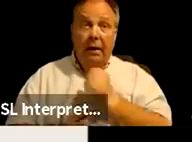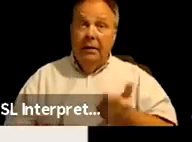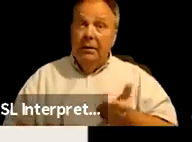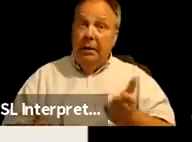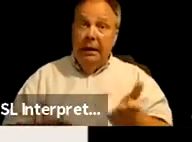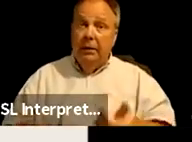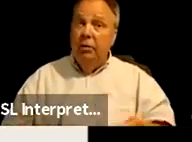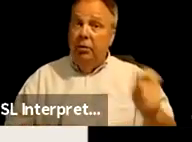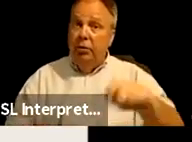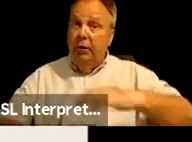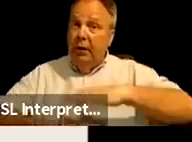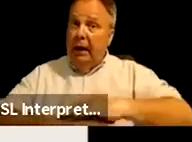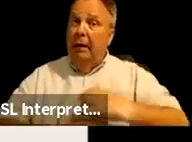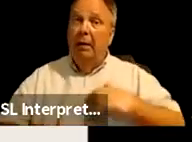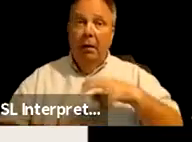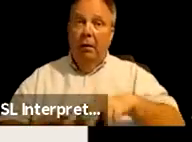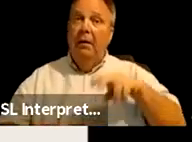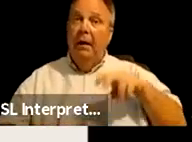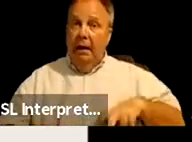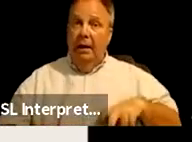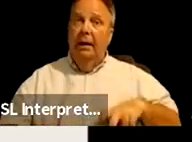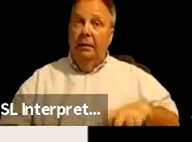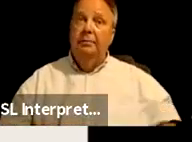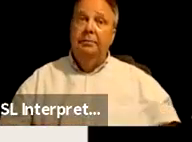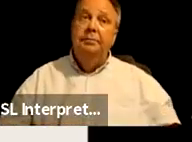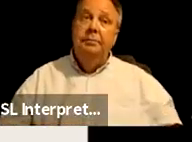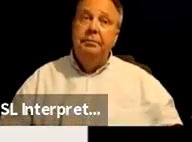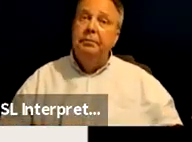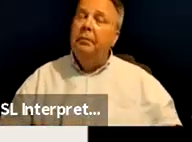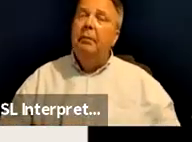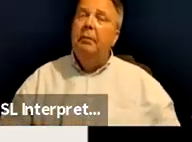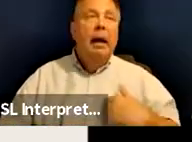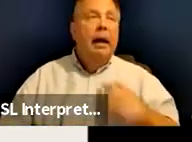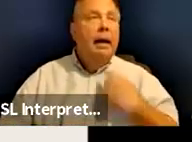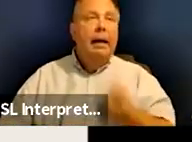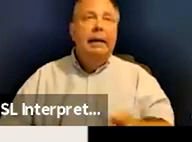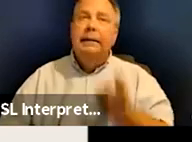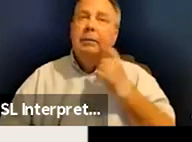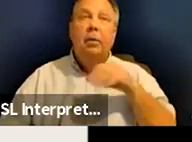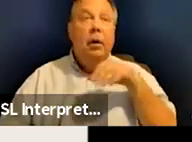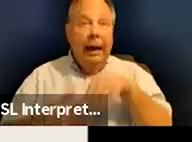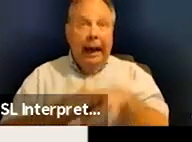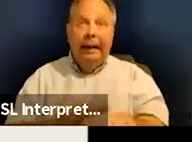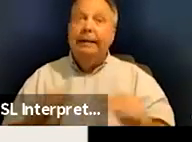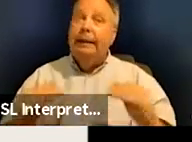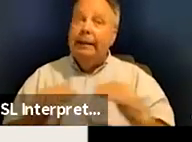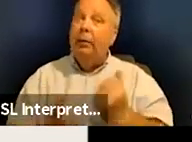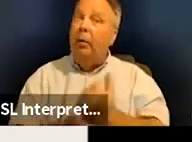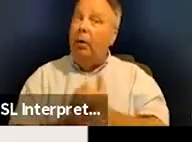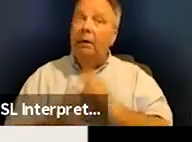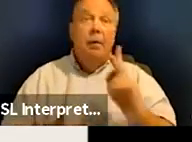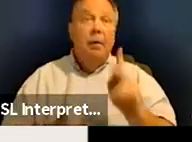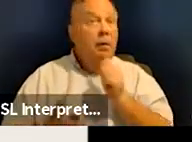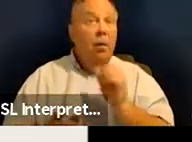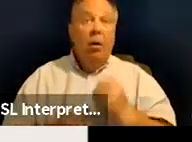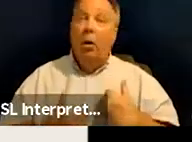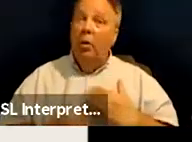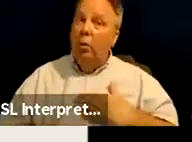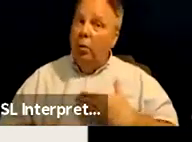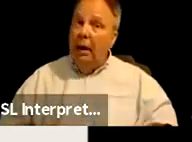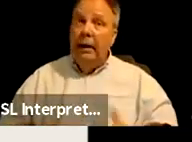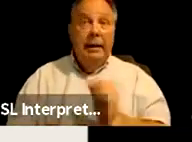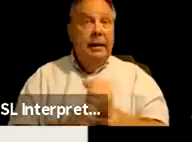table, then I get up and leave the table. And like I said earlier, access is love. And if people aren't willing to make that access,